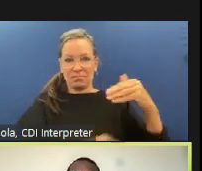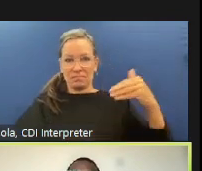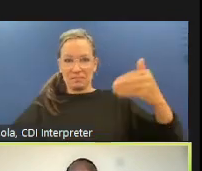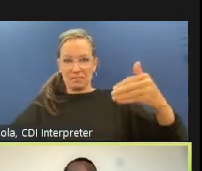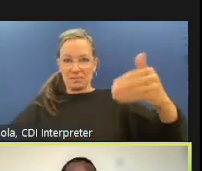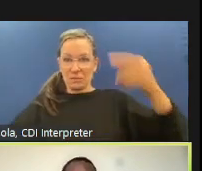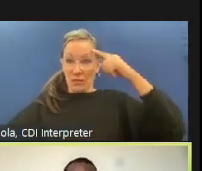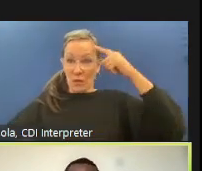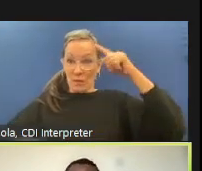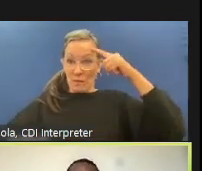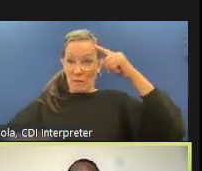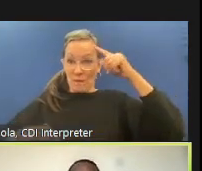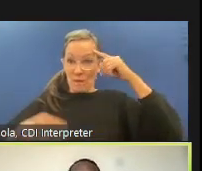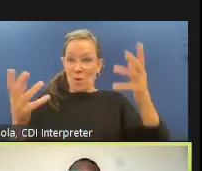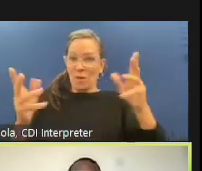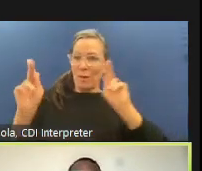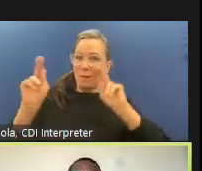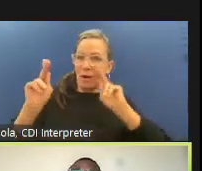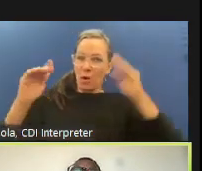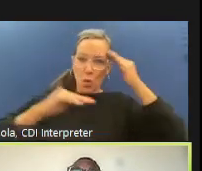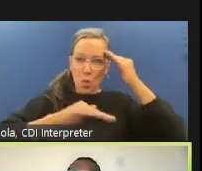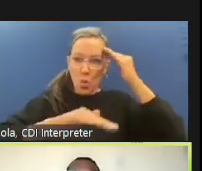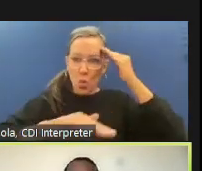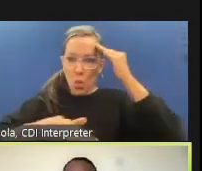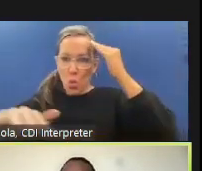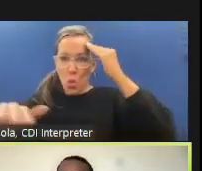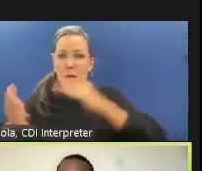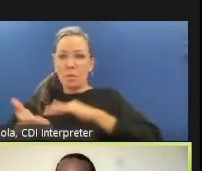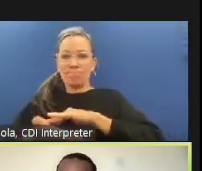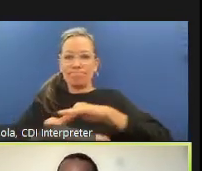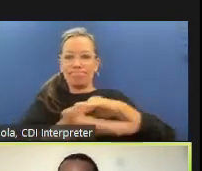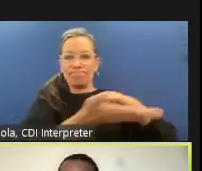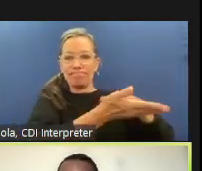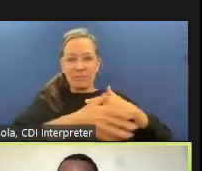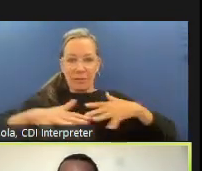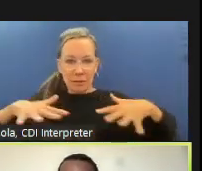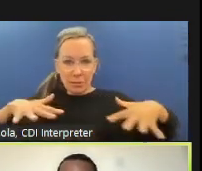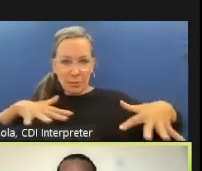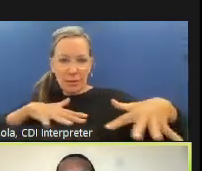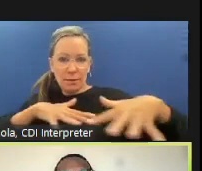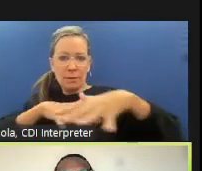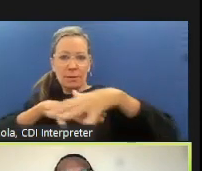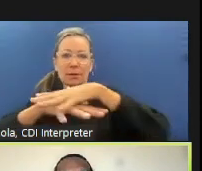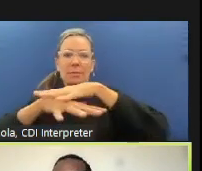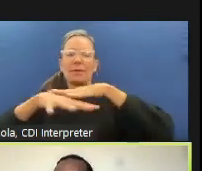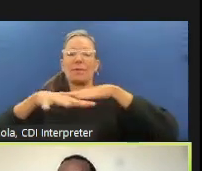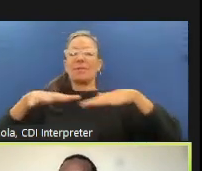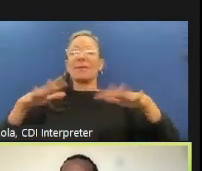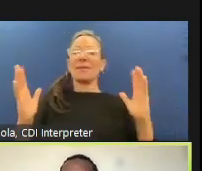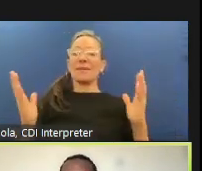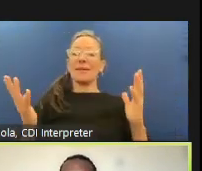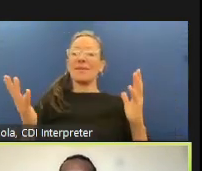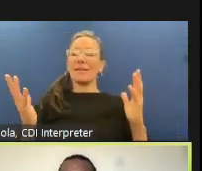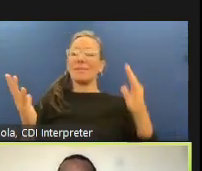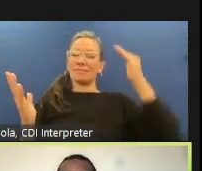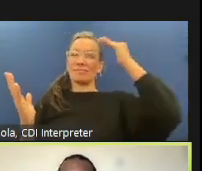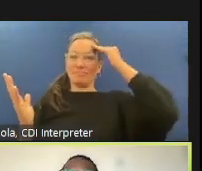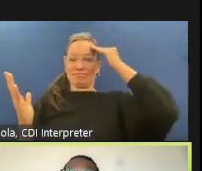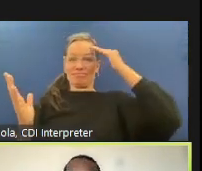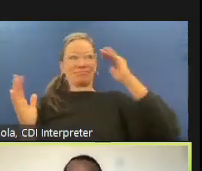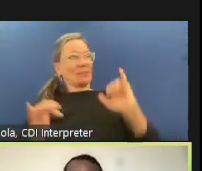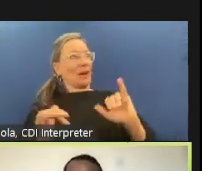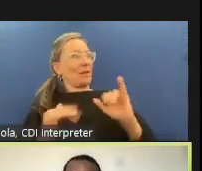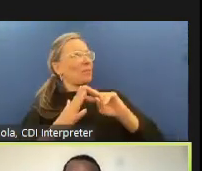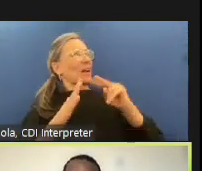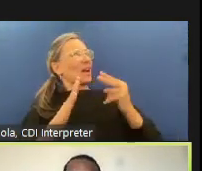listen to you we all have some similar context about what oversight is so thinking about challenges